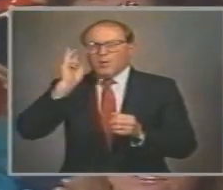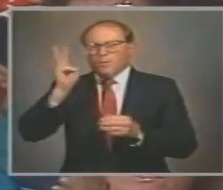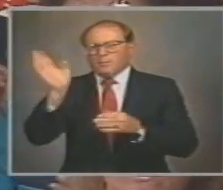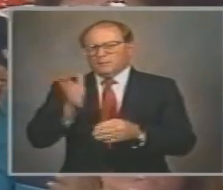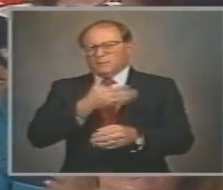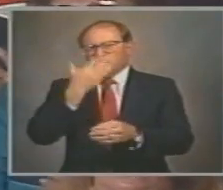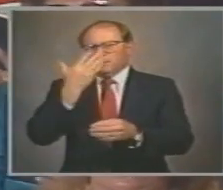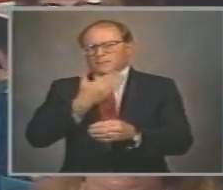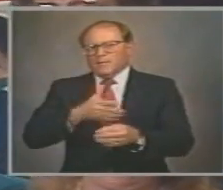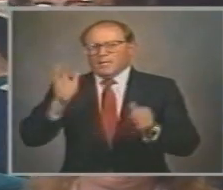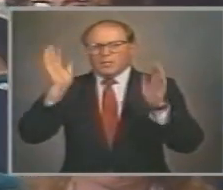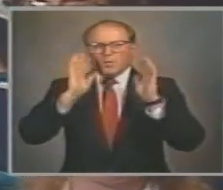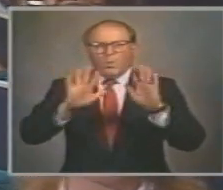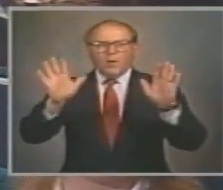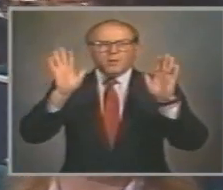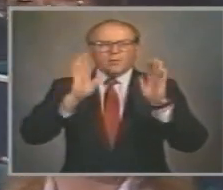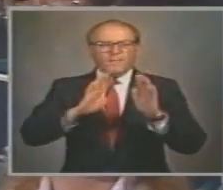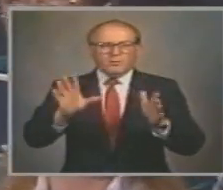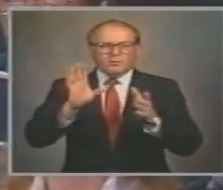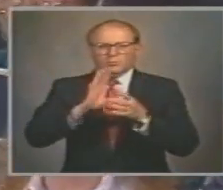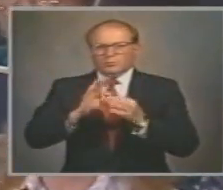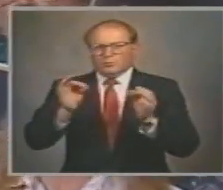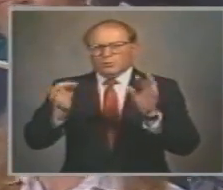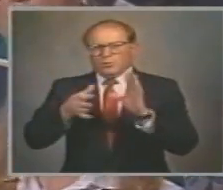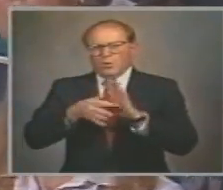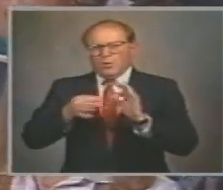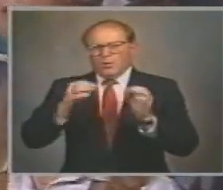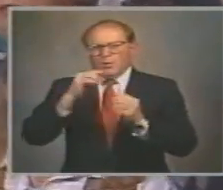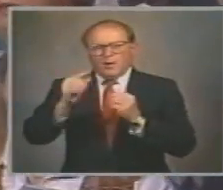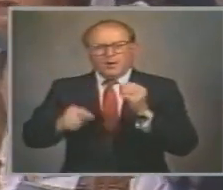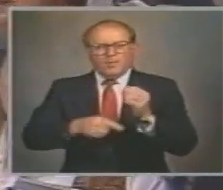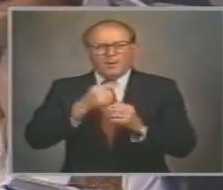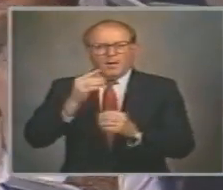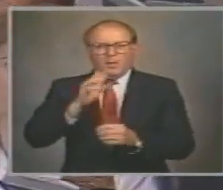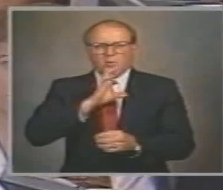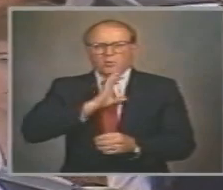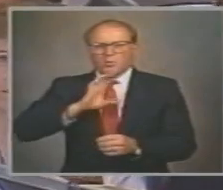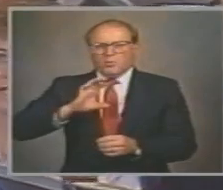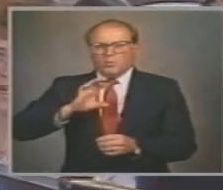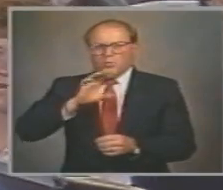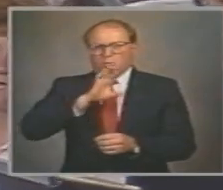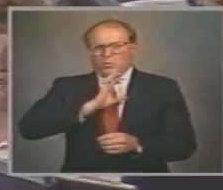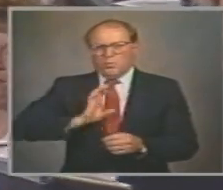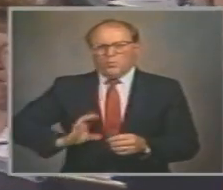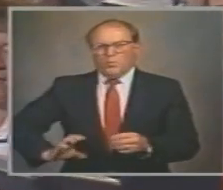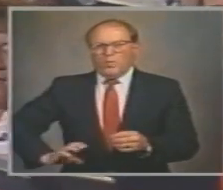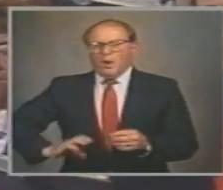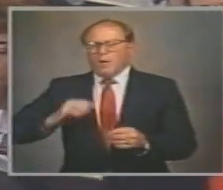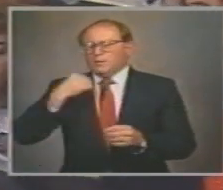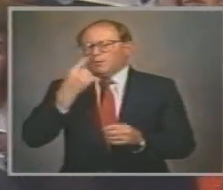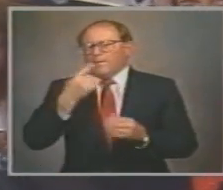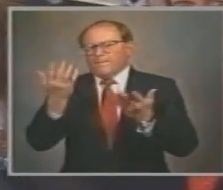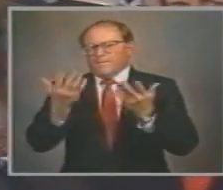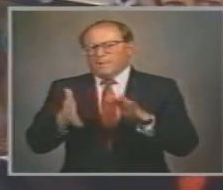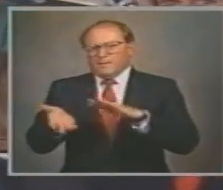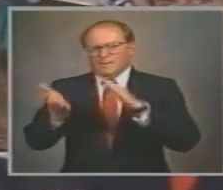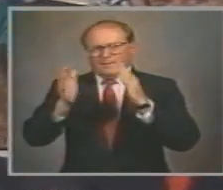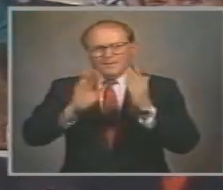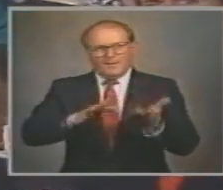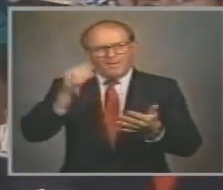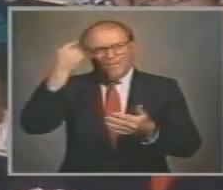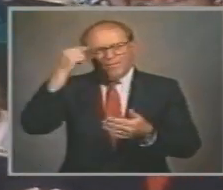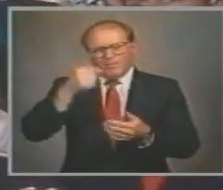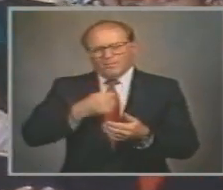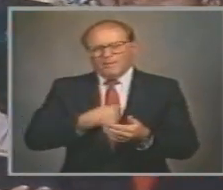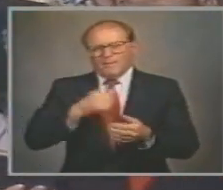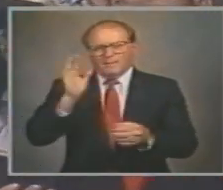wondrous story Of the Christ who died for me